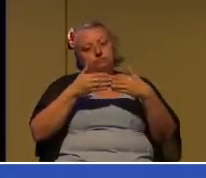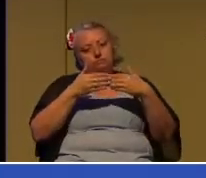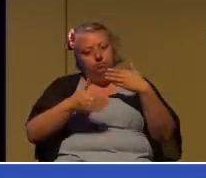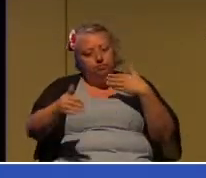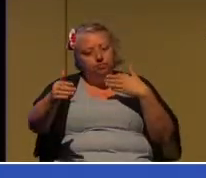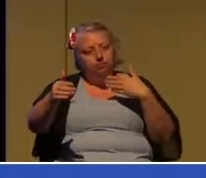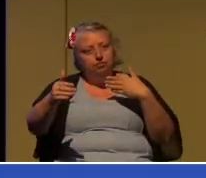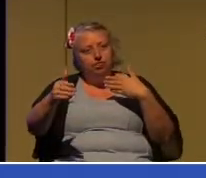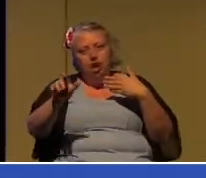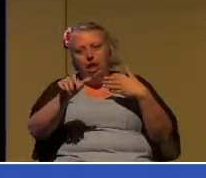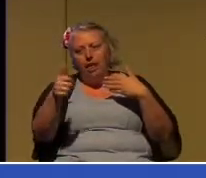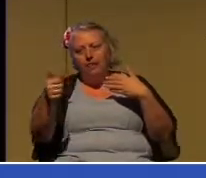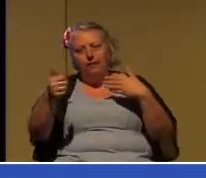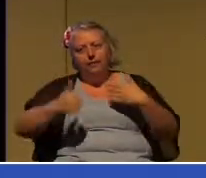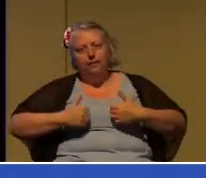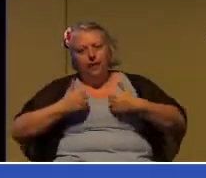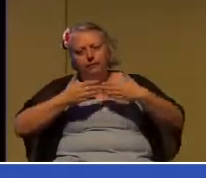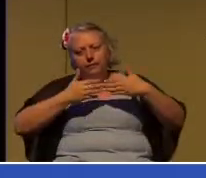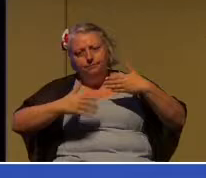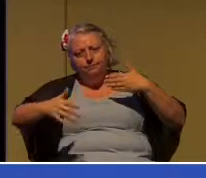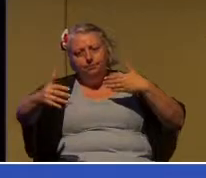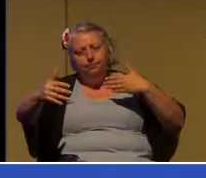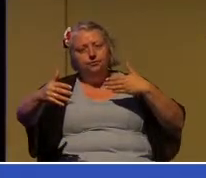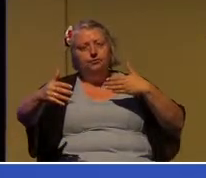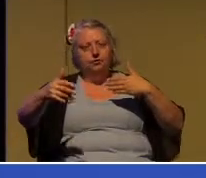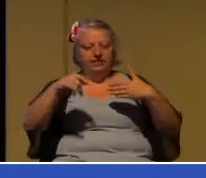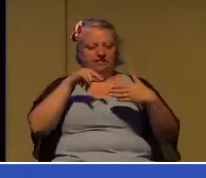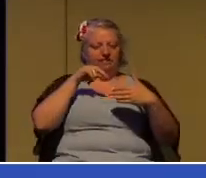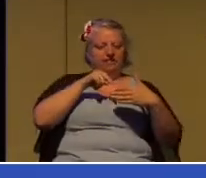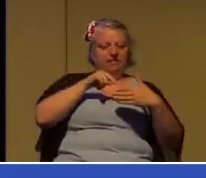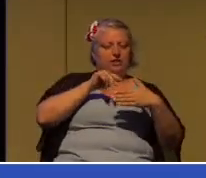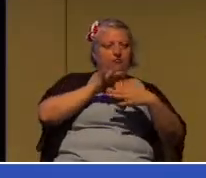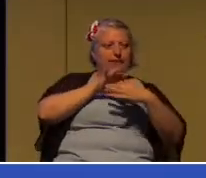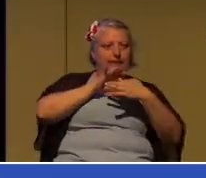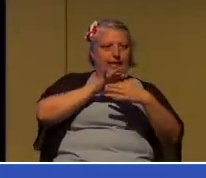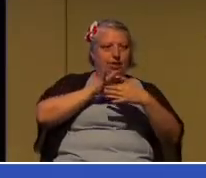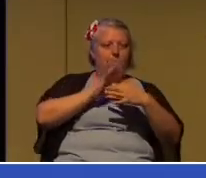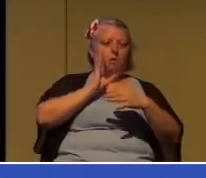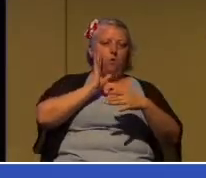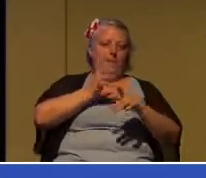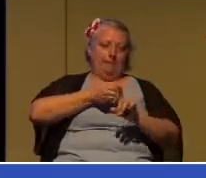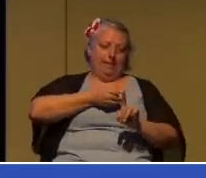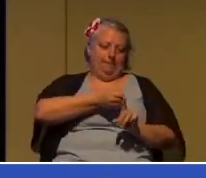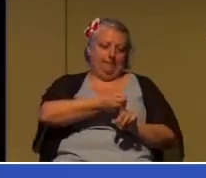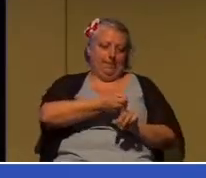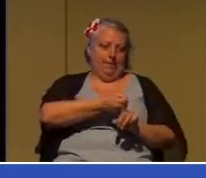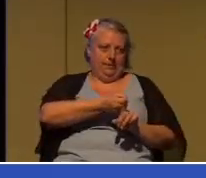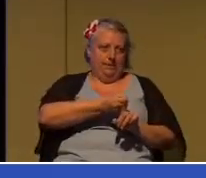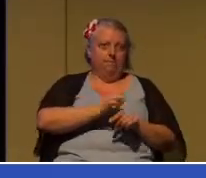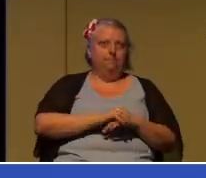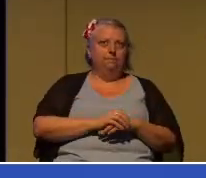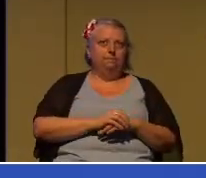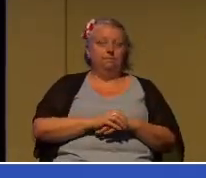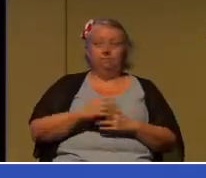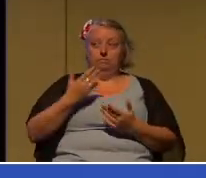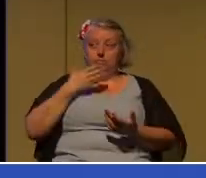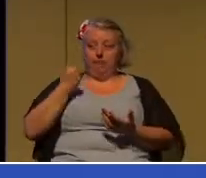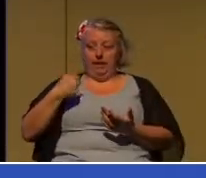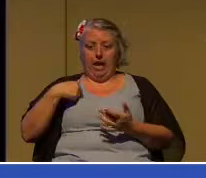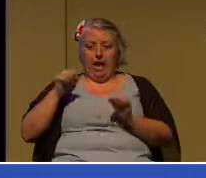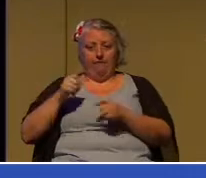our relationships are going to be impacted. Now, as best as I can figure out,